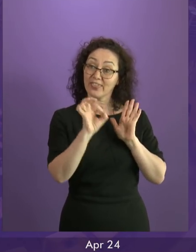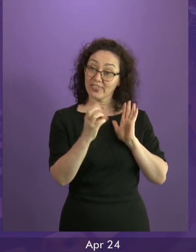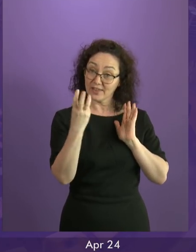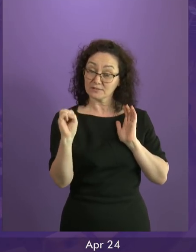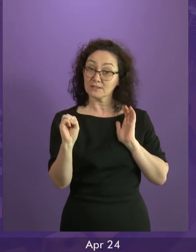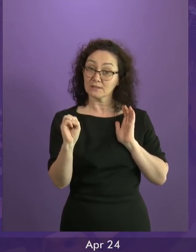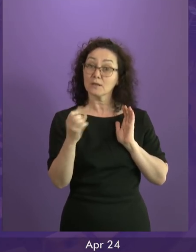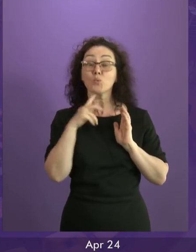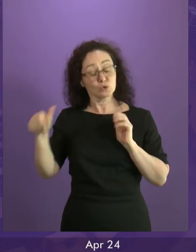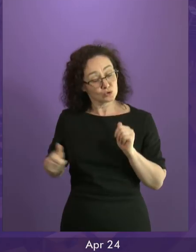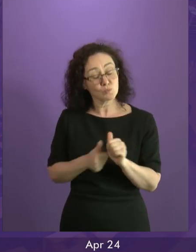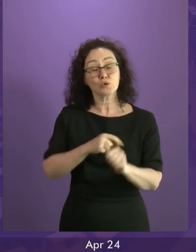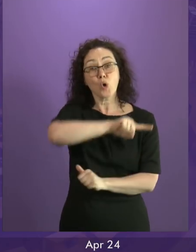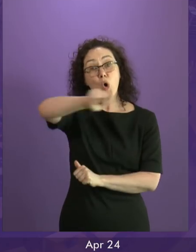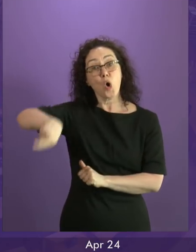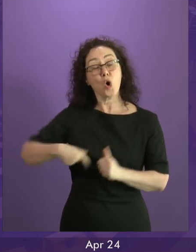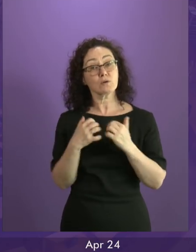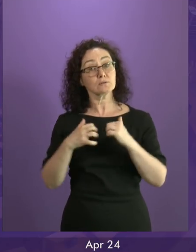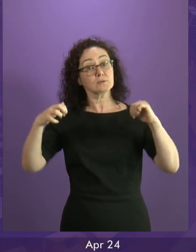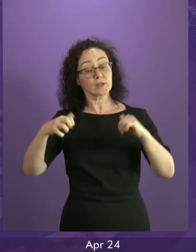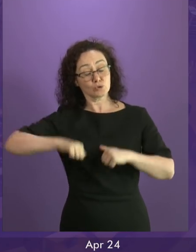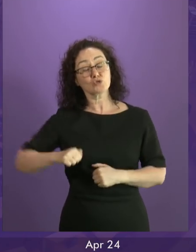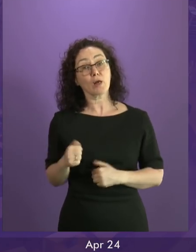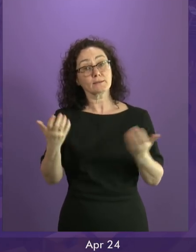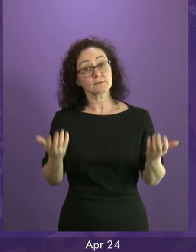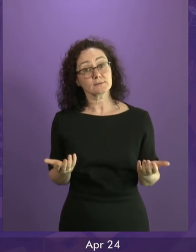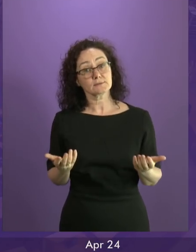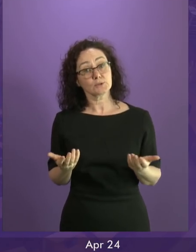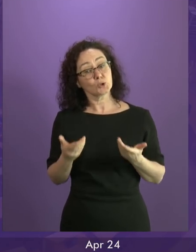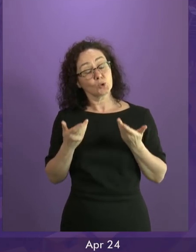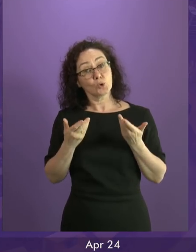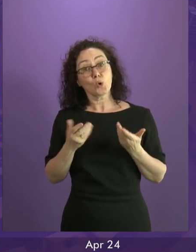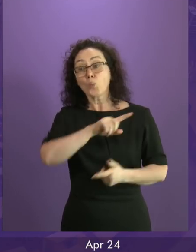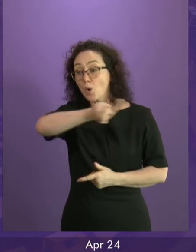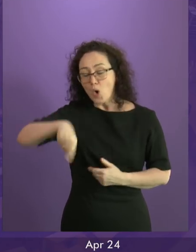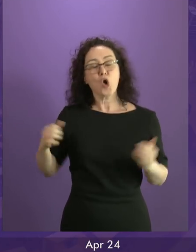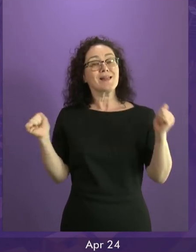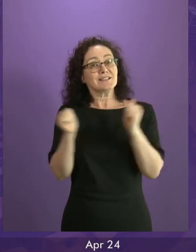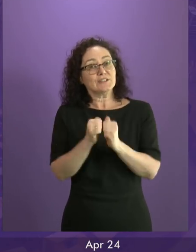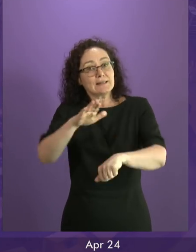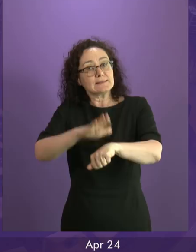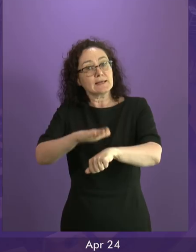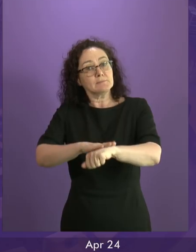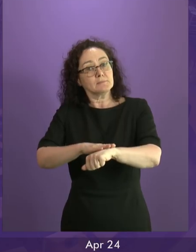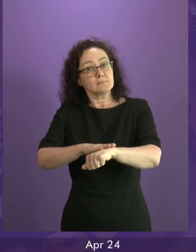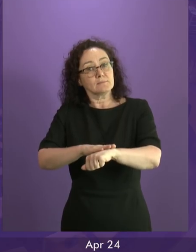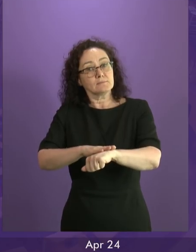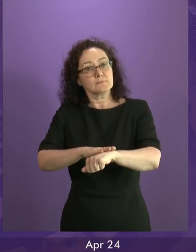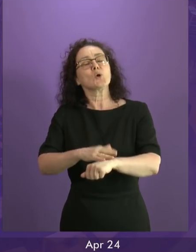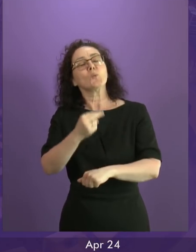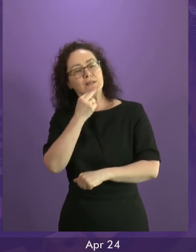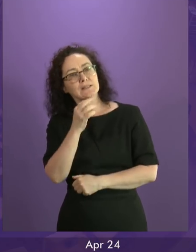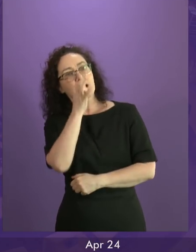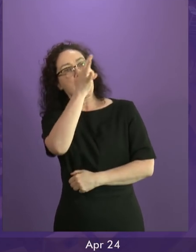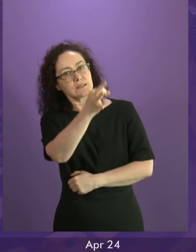in this place with the votes of all the political parties here represented. We all agreed then that the question deserved to be answered.